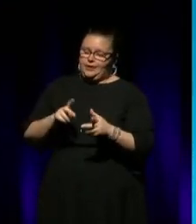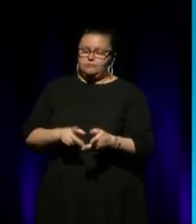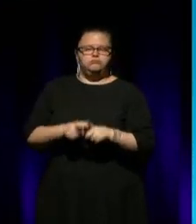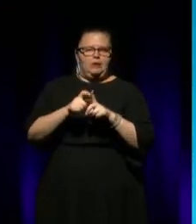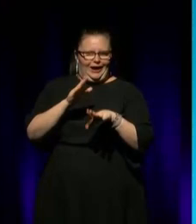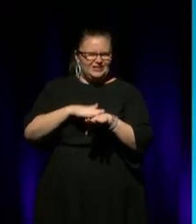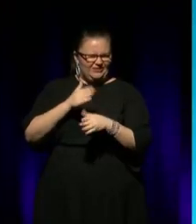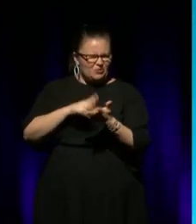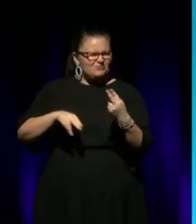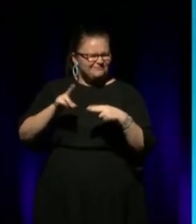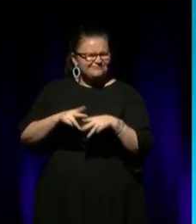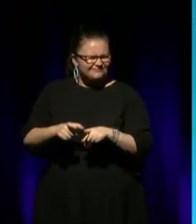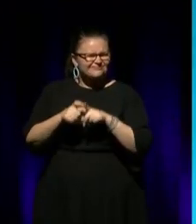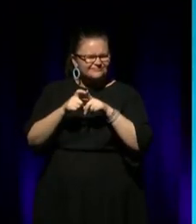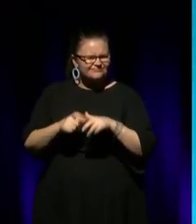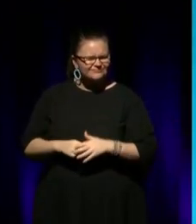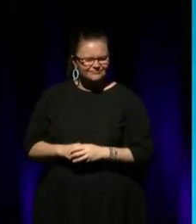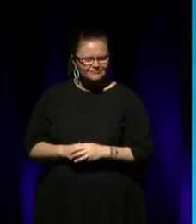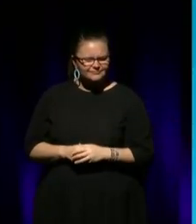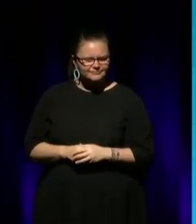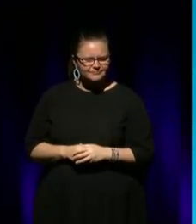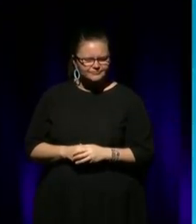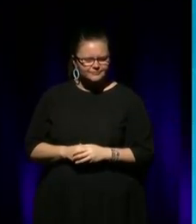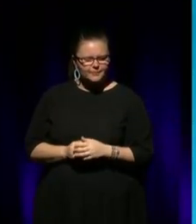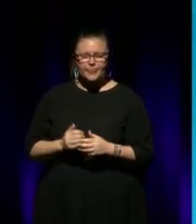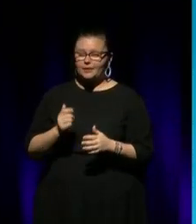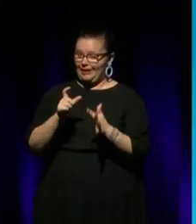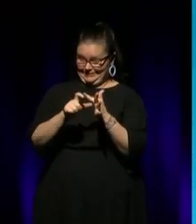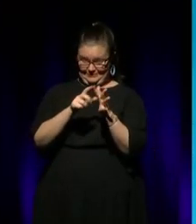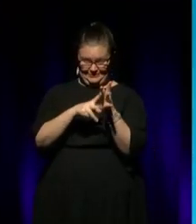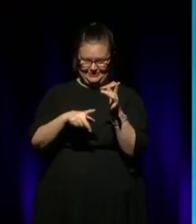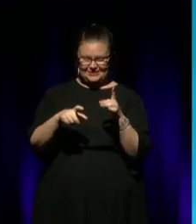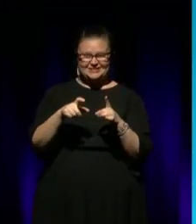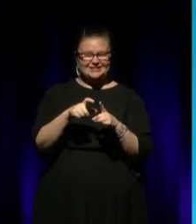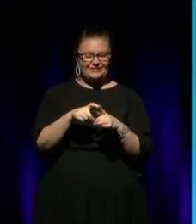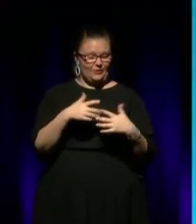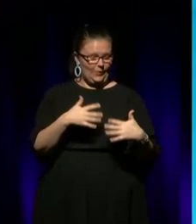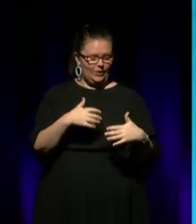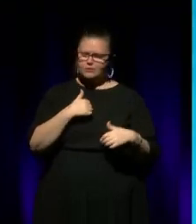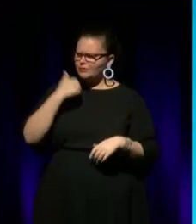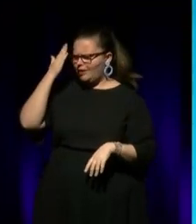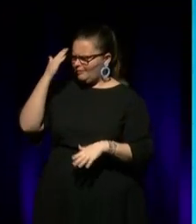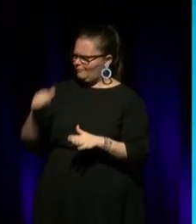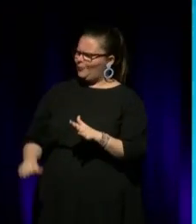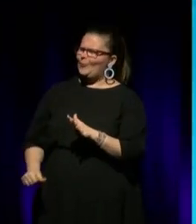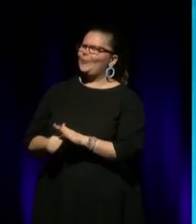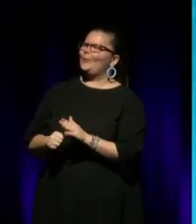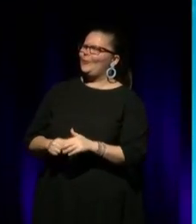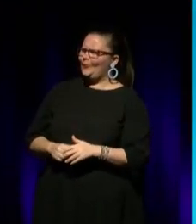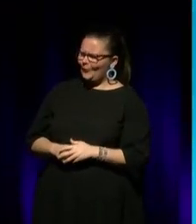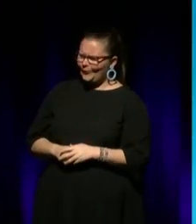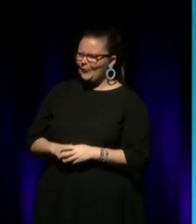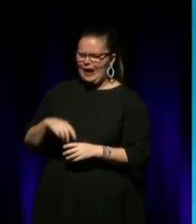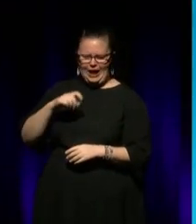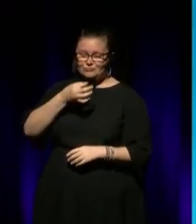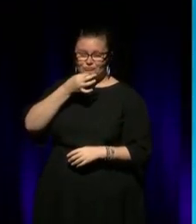But, yeah, a lot of that... And David was totally... You know, Mum would... She was tough, Mum. She would rarely let us